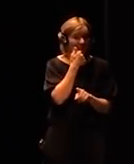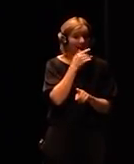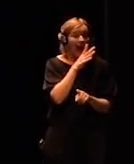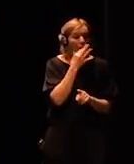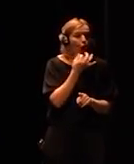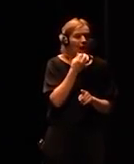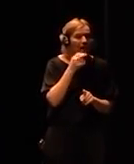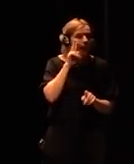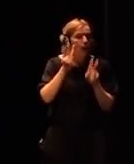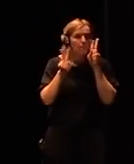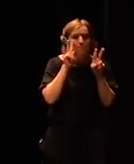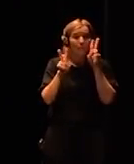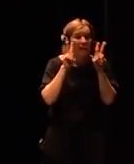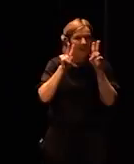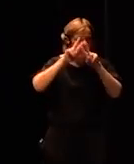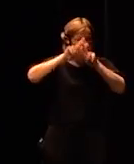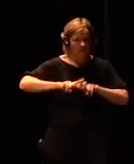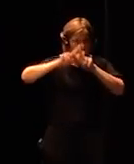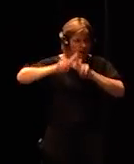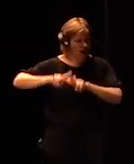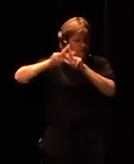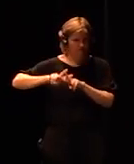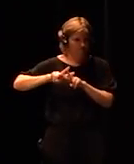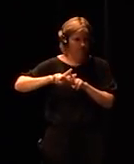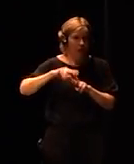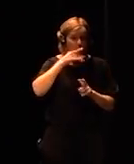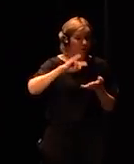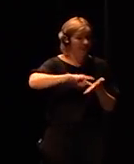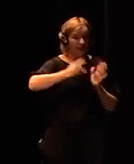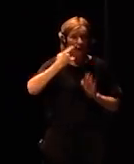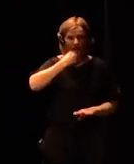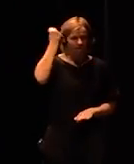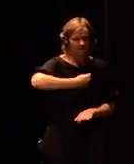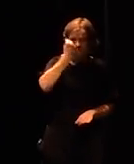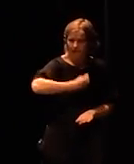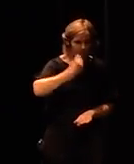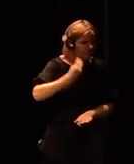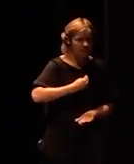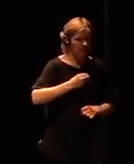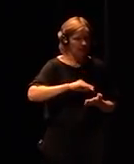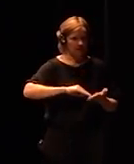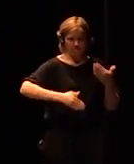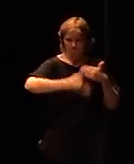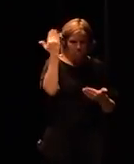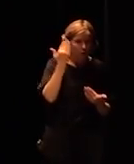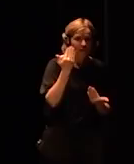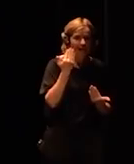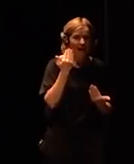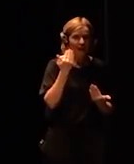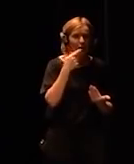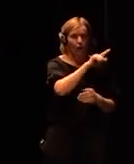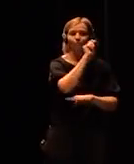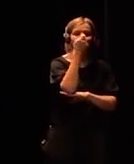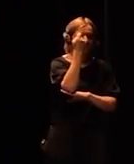That's because it's gotten so good and so powerful. And Apple, I think, is the only company that at least tries to keep it more inside.